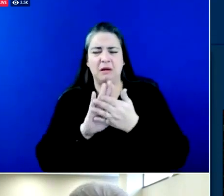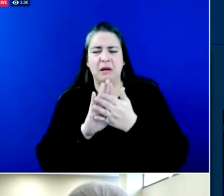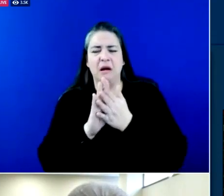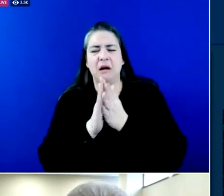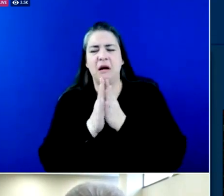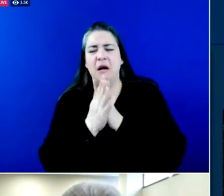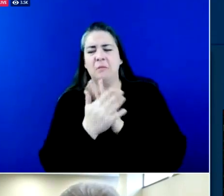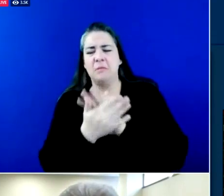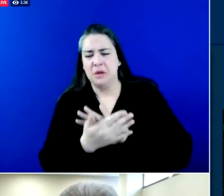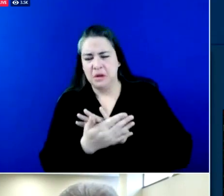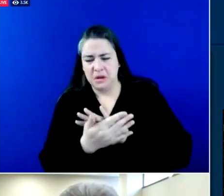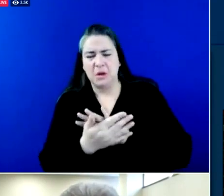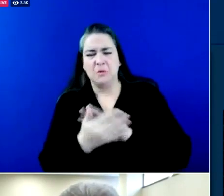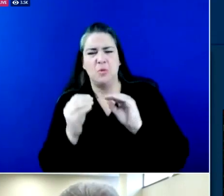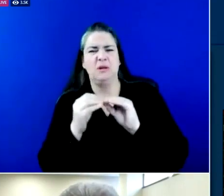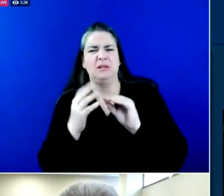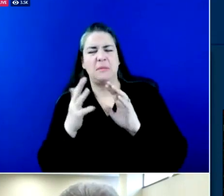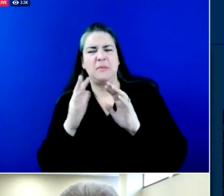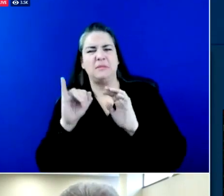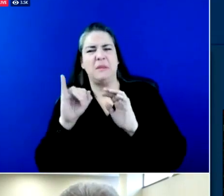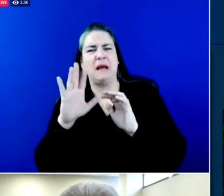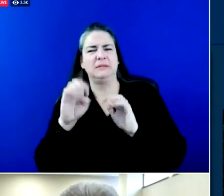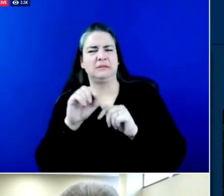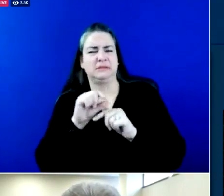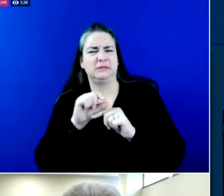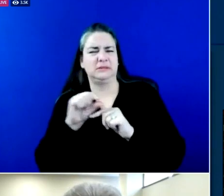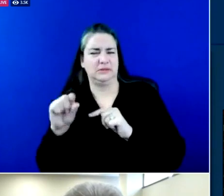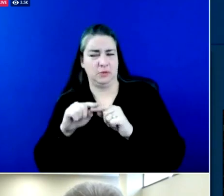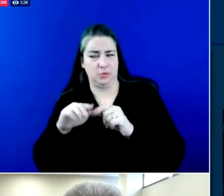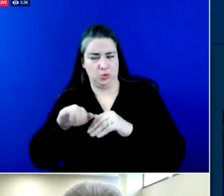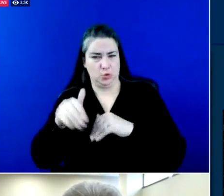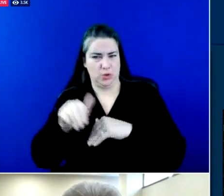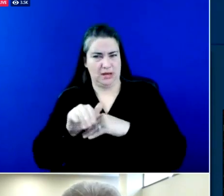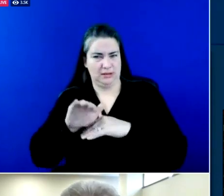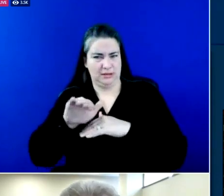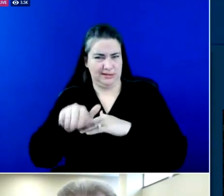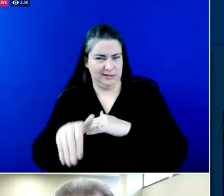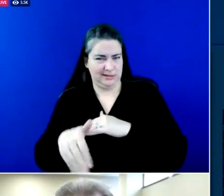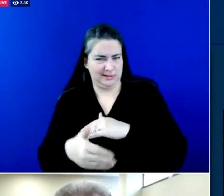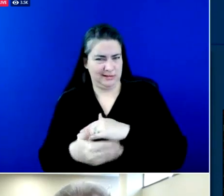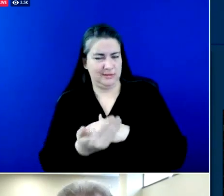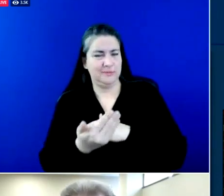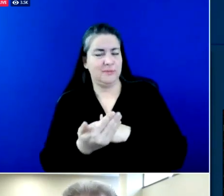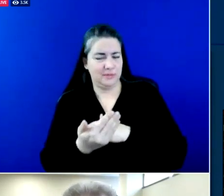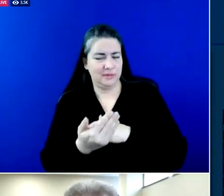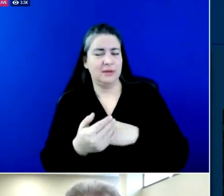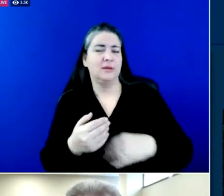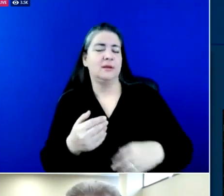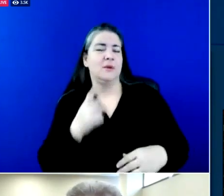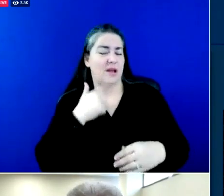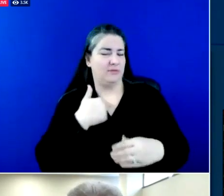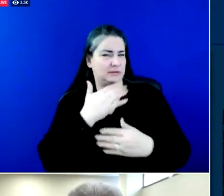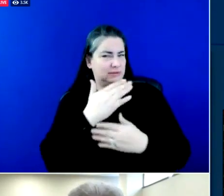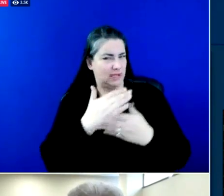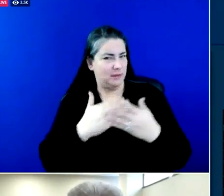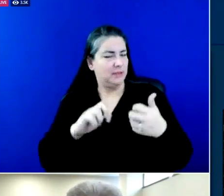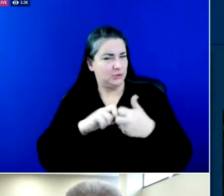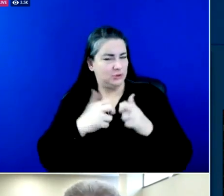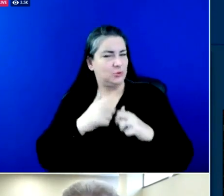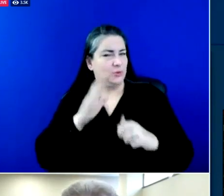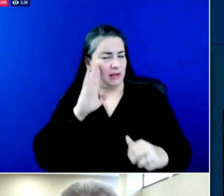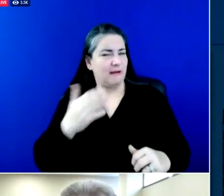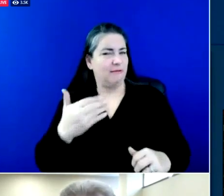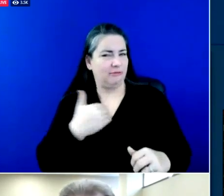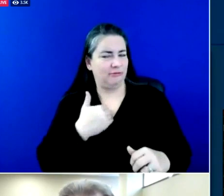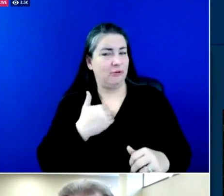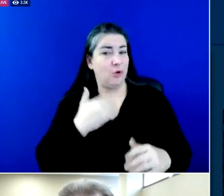accumulation. We're going to have a few complications with that with increased wind